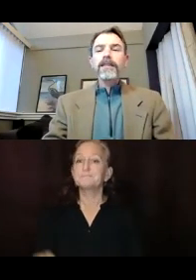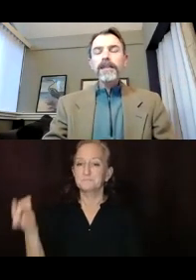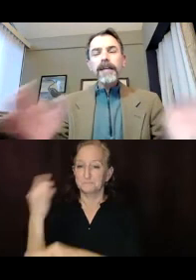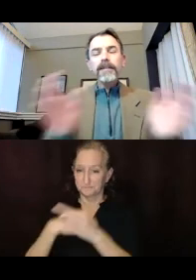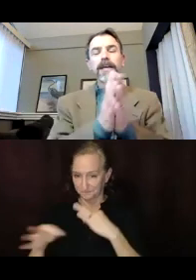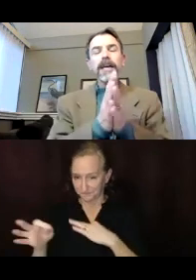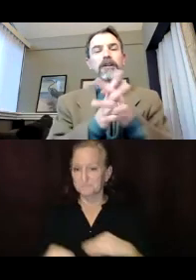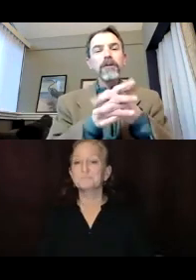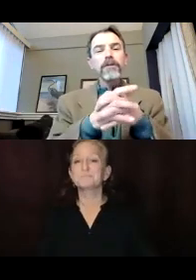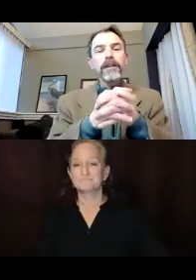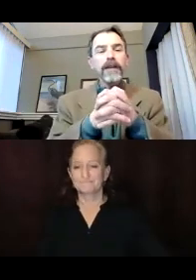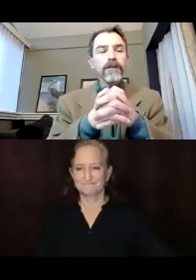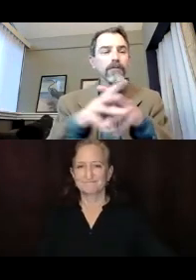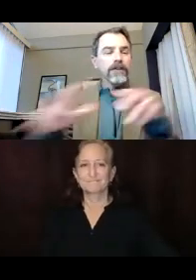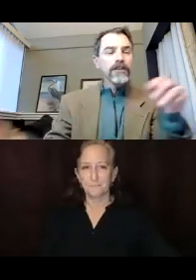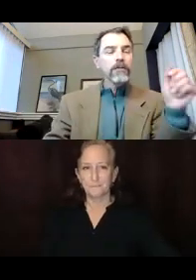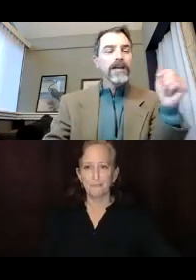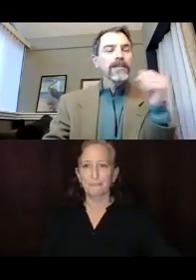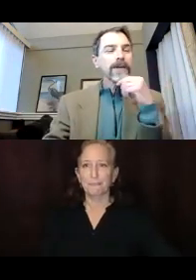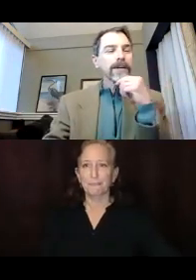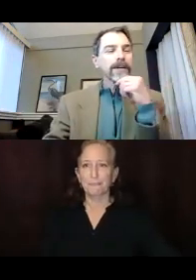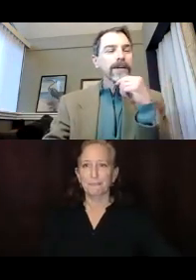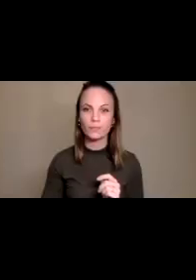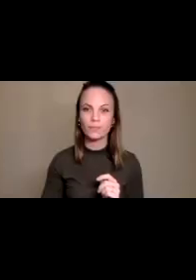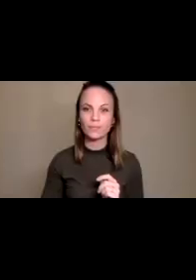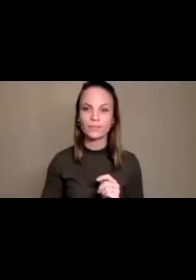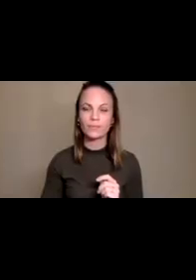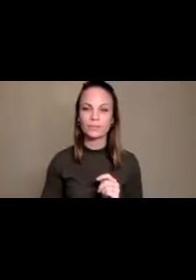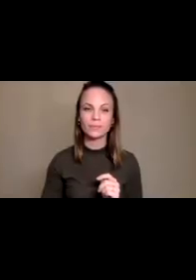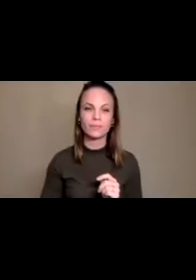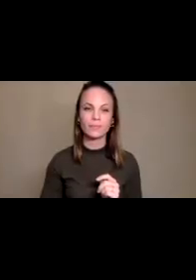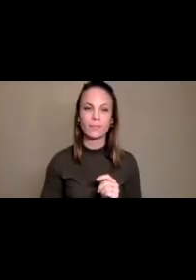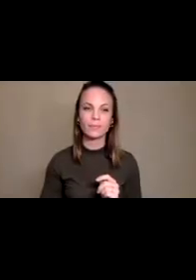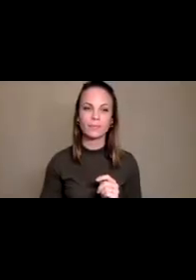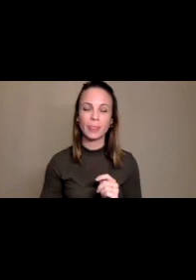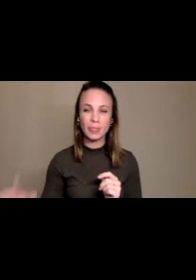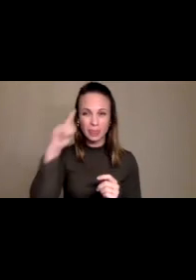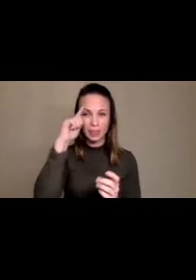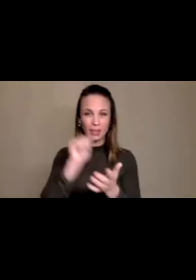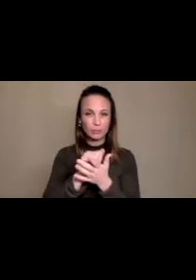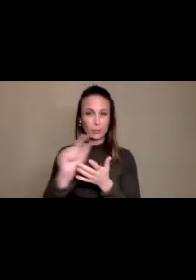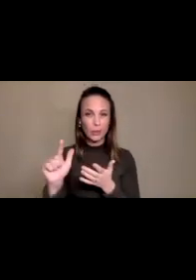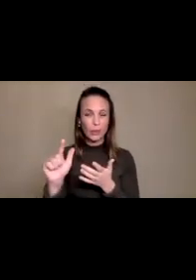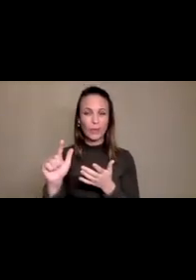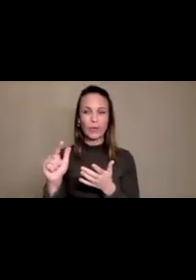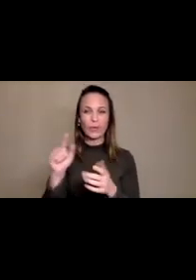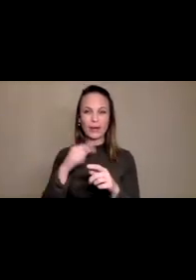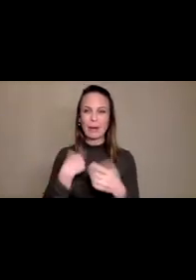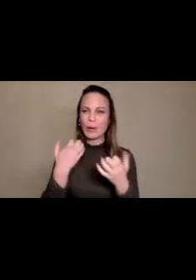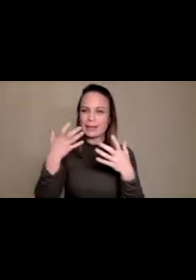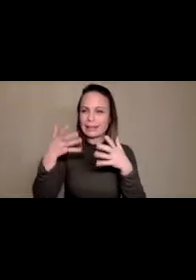I think that's it. I know that was a lot of information. I wanted to see if I could save some time for questions, but I'm not sure I was successful. Um,